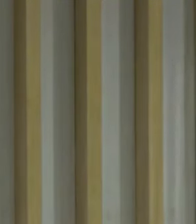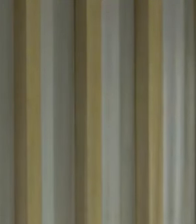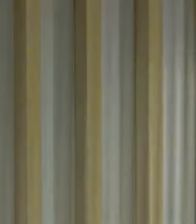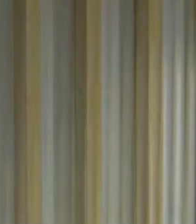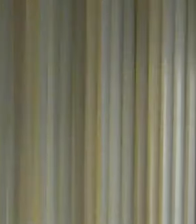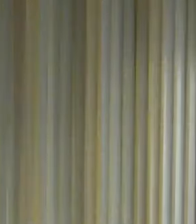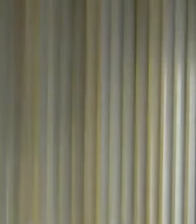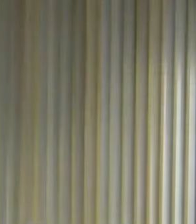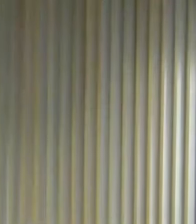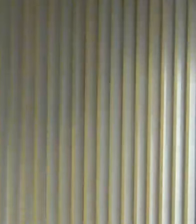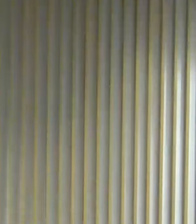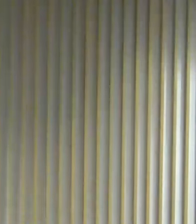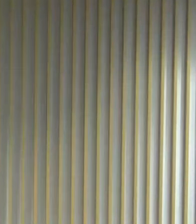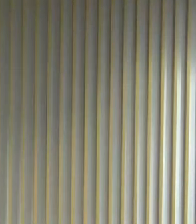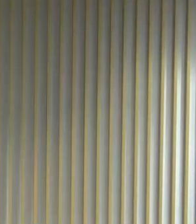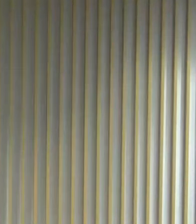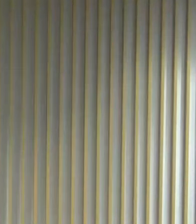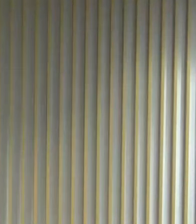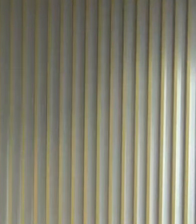All right. Thanks all. Appreciate it.